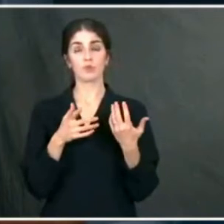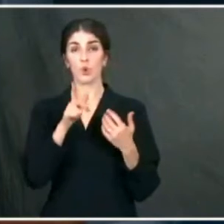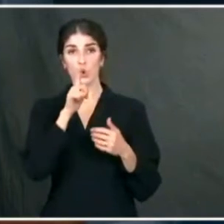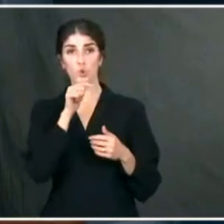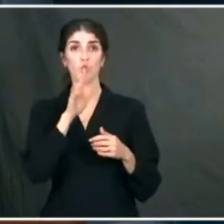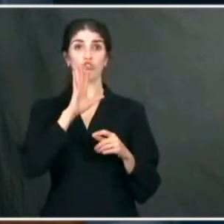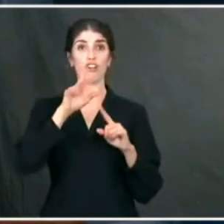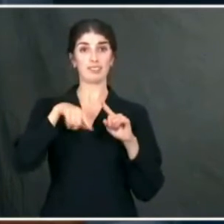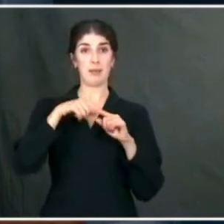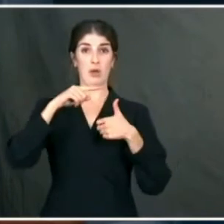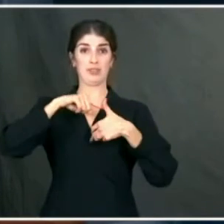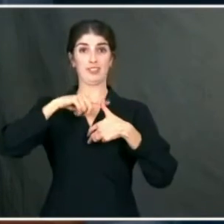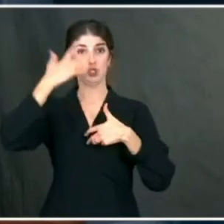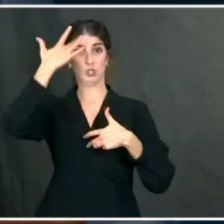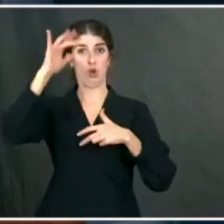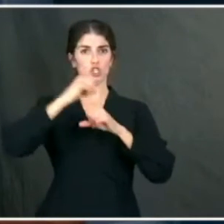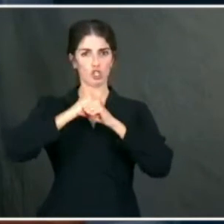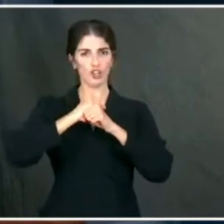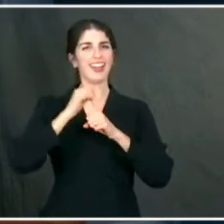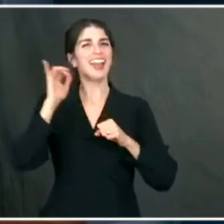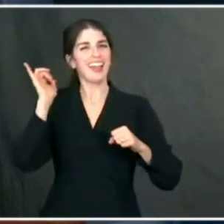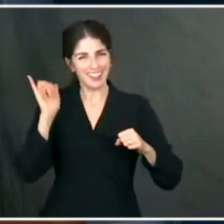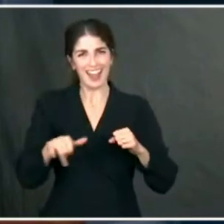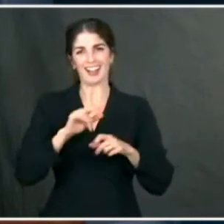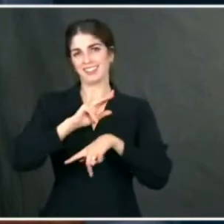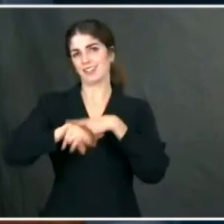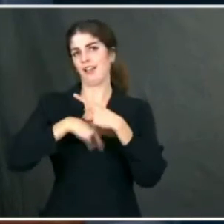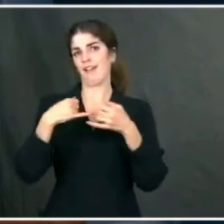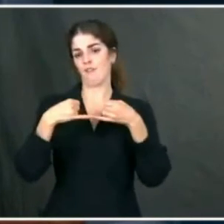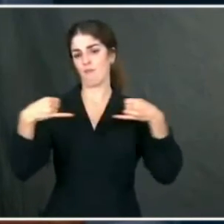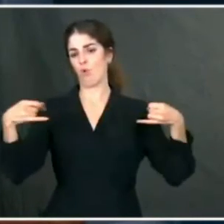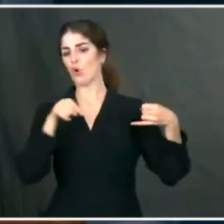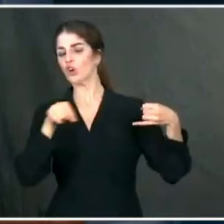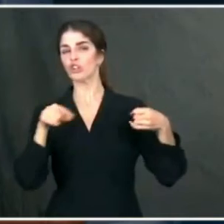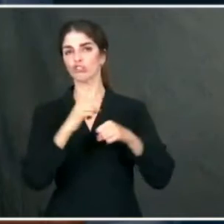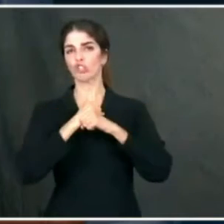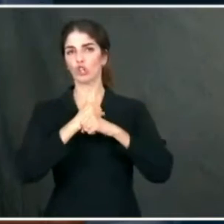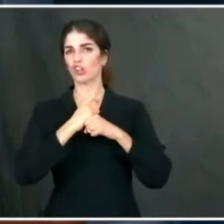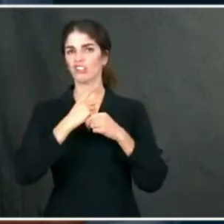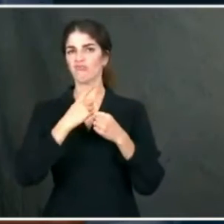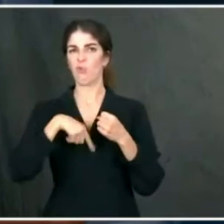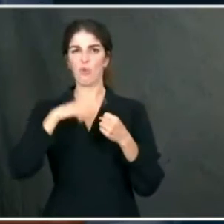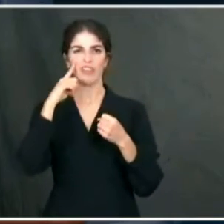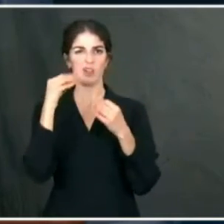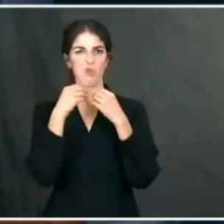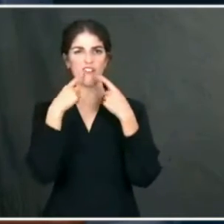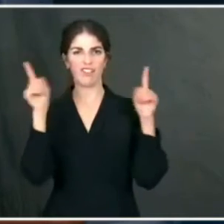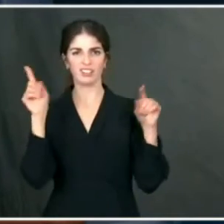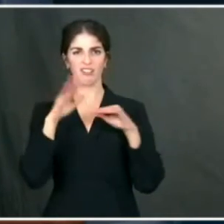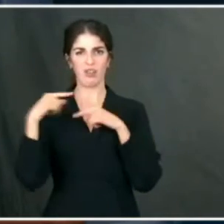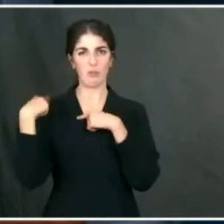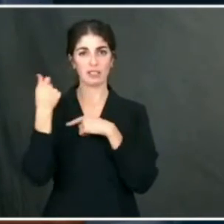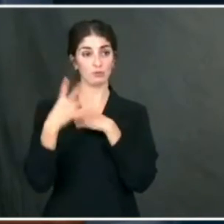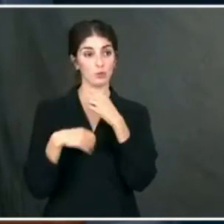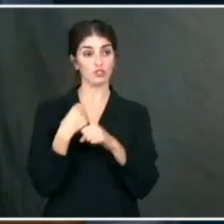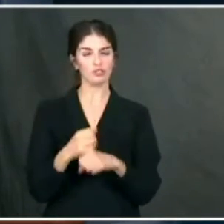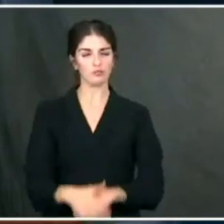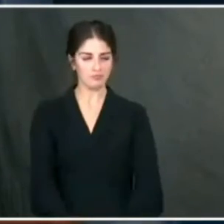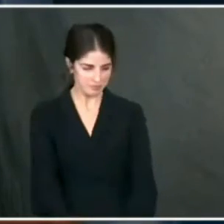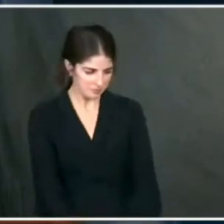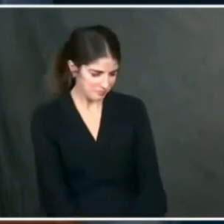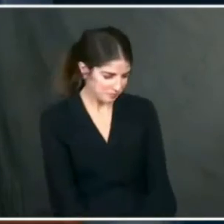security are the kind of border security that we think is essential and more effective than what we've seen over the past couple of years. Go ahead. Oh,